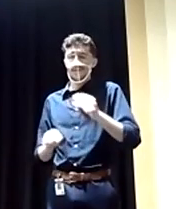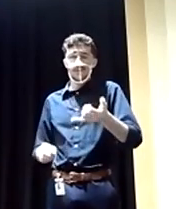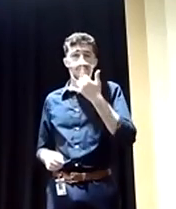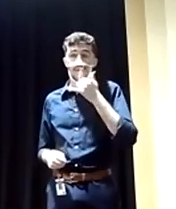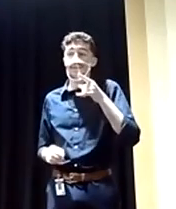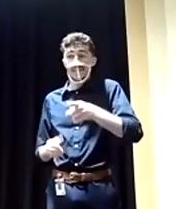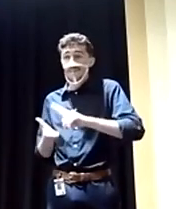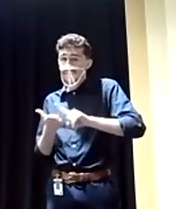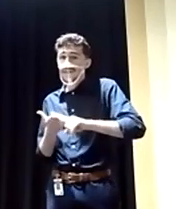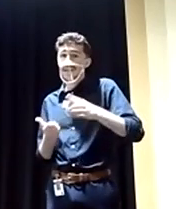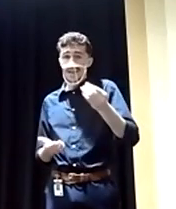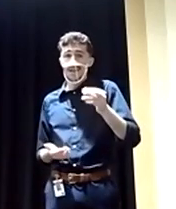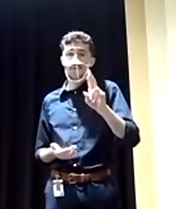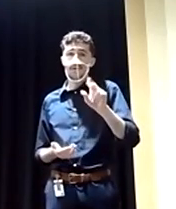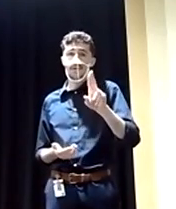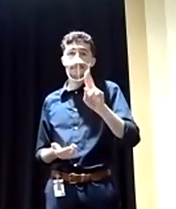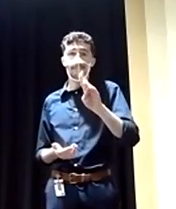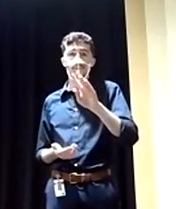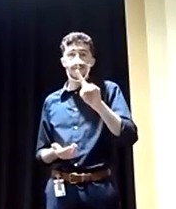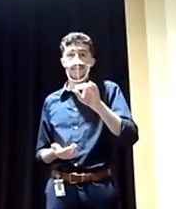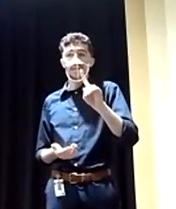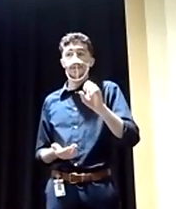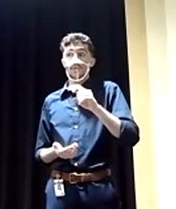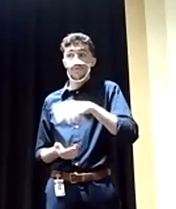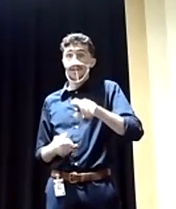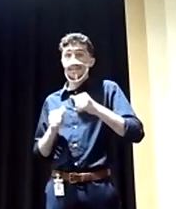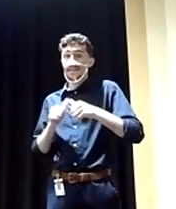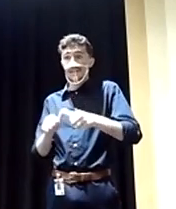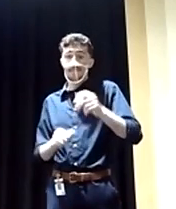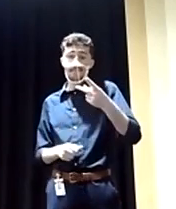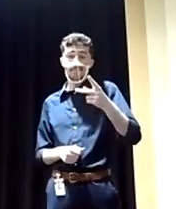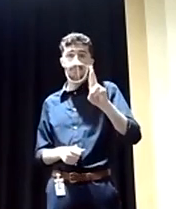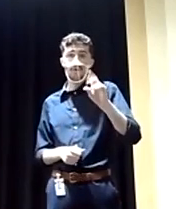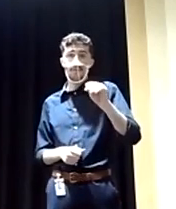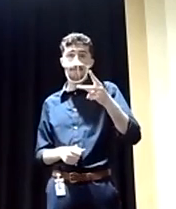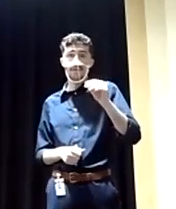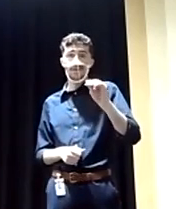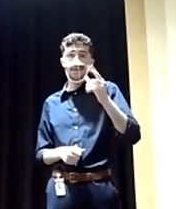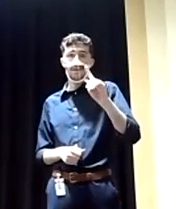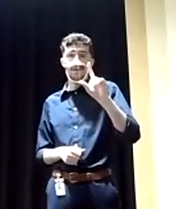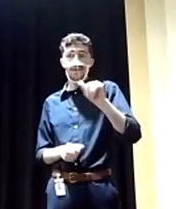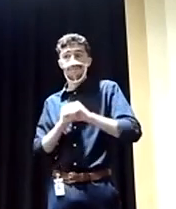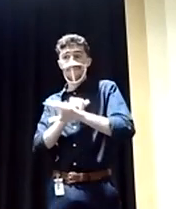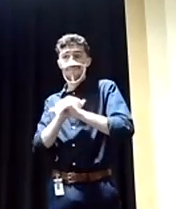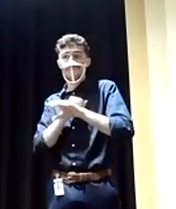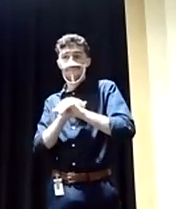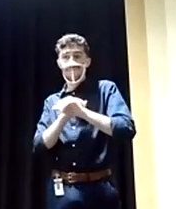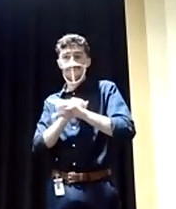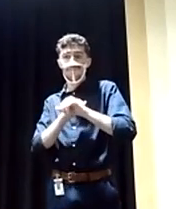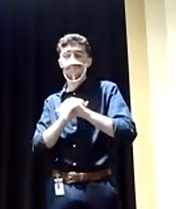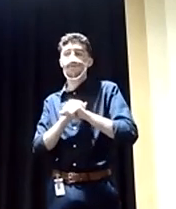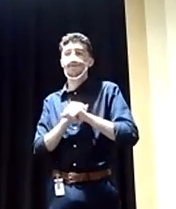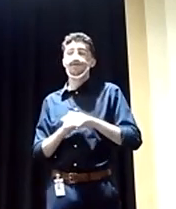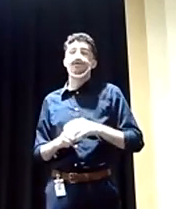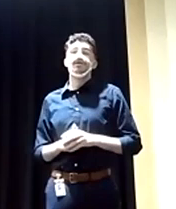investigated and rebutted. So you guys just keep saying propaganda. That's not actually true. When really, Biden opened up the border